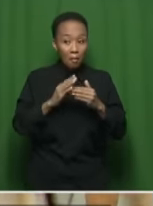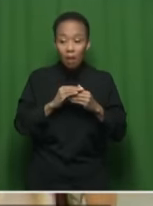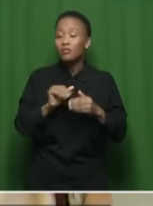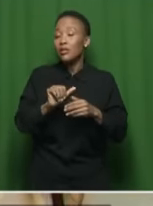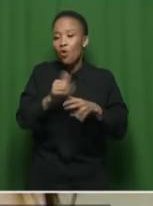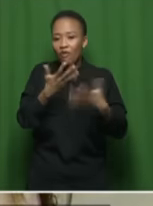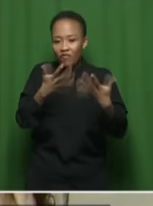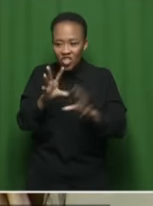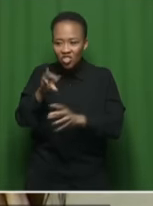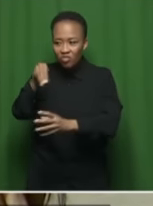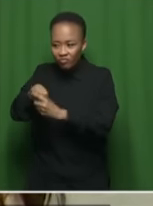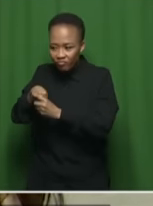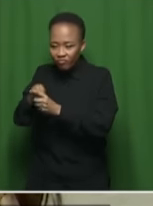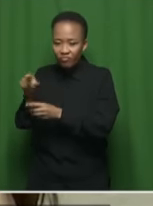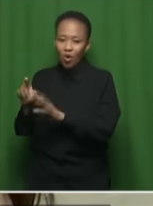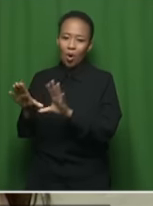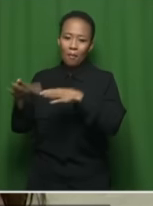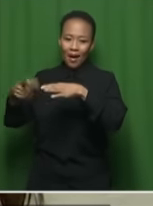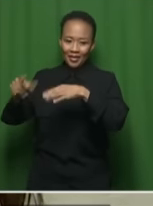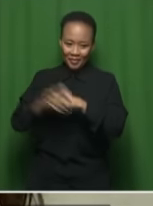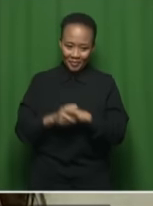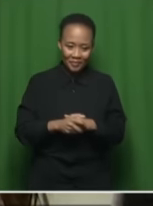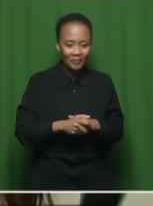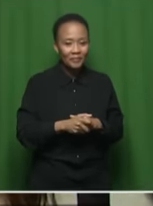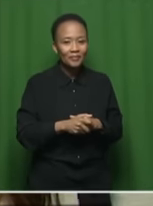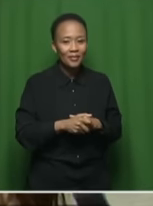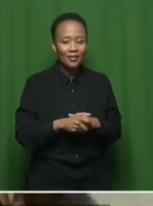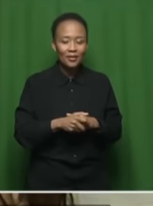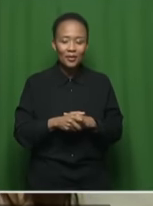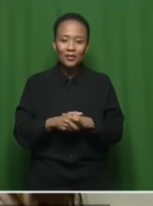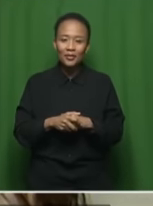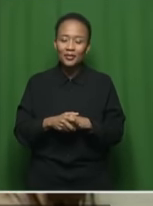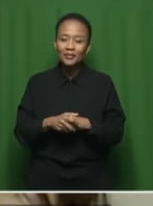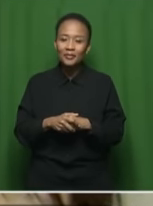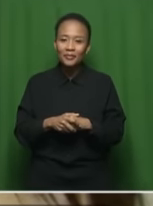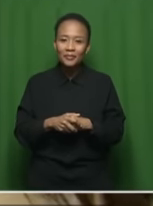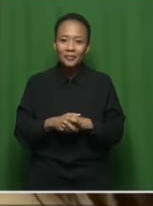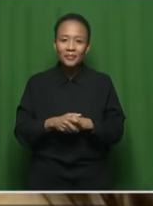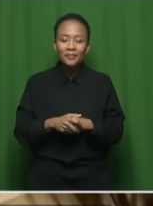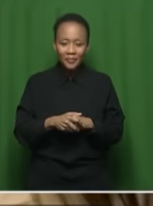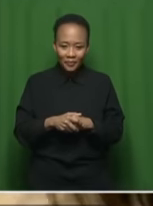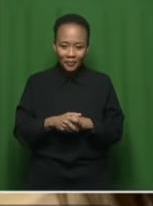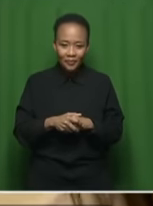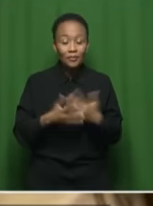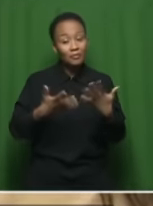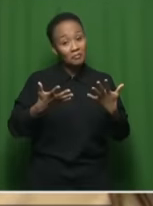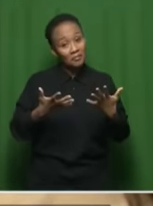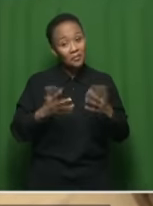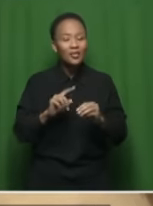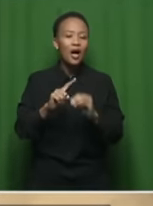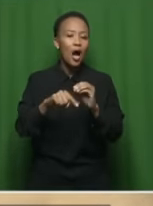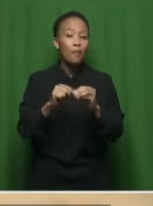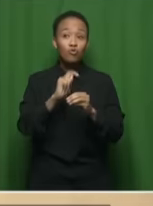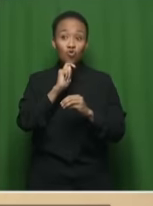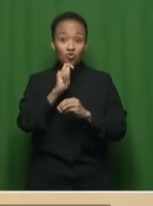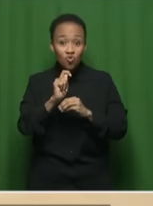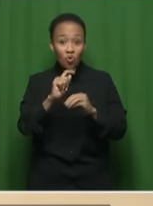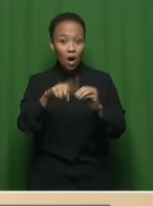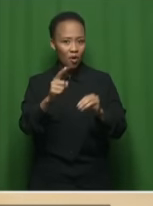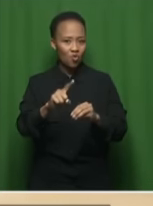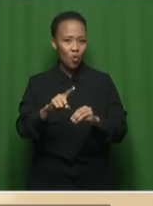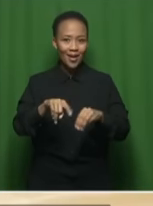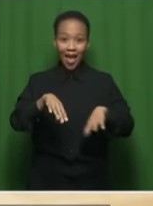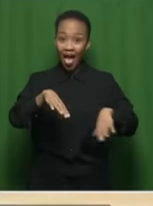Mourning and mourning to the viewers. In fact, it is not about a reaction because of the former